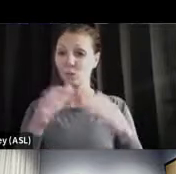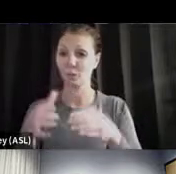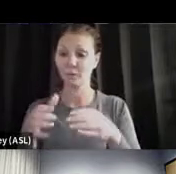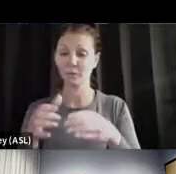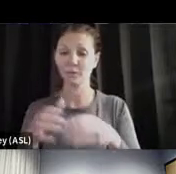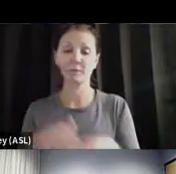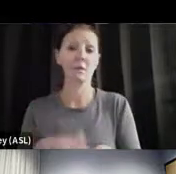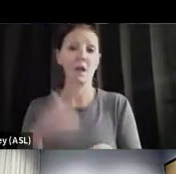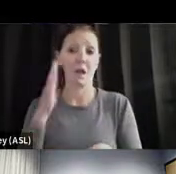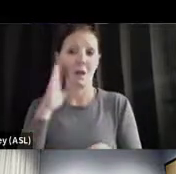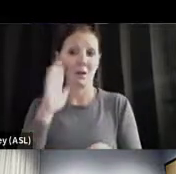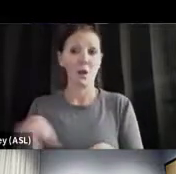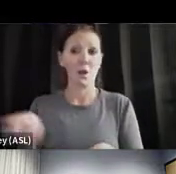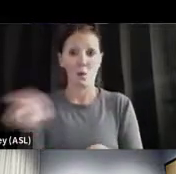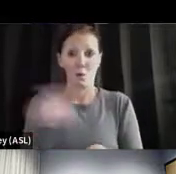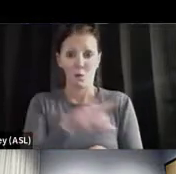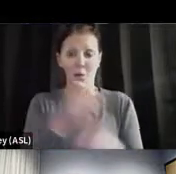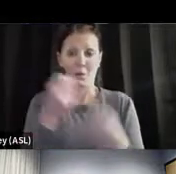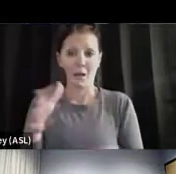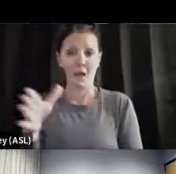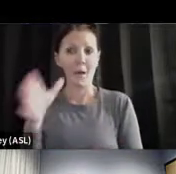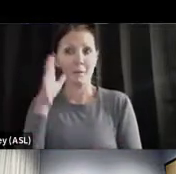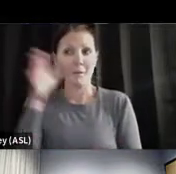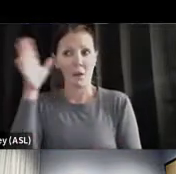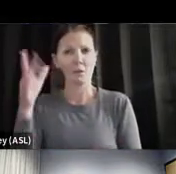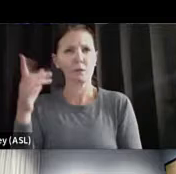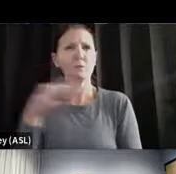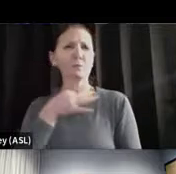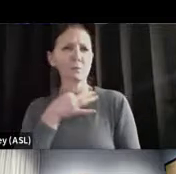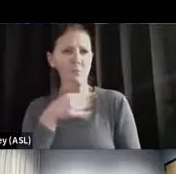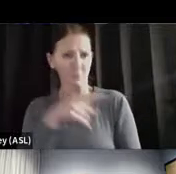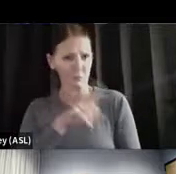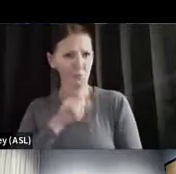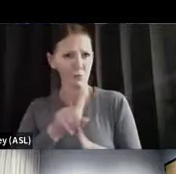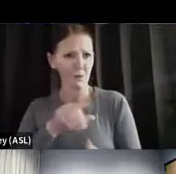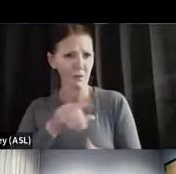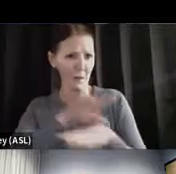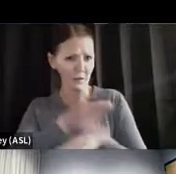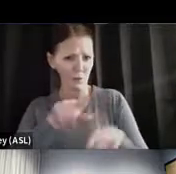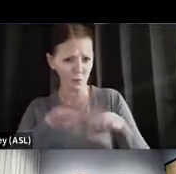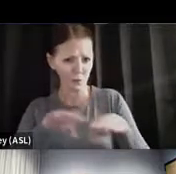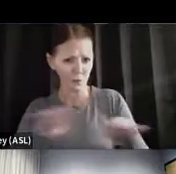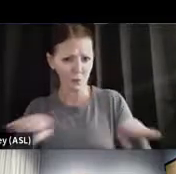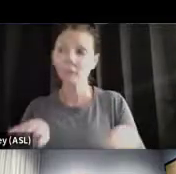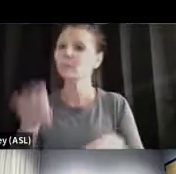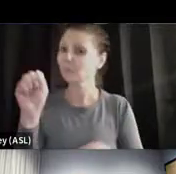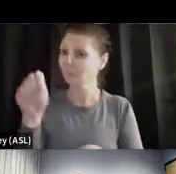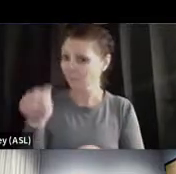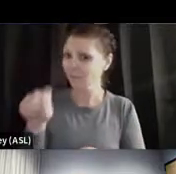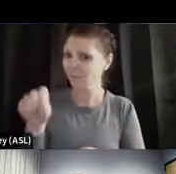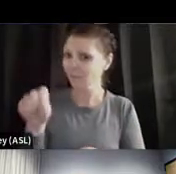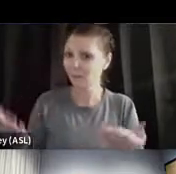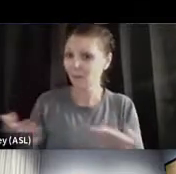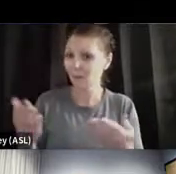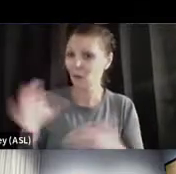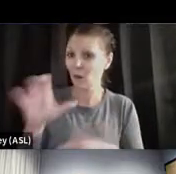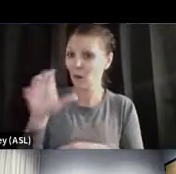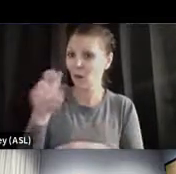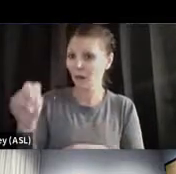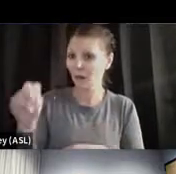and people ask me, does this really affect children? Well, it does. mean, in Connecticut, we have diagnosed 31,000 children